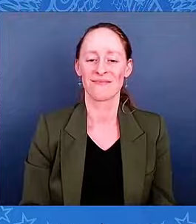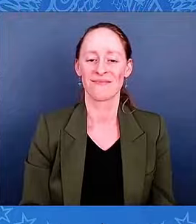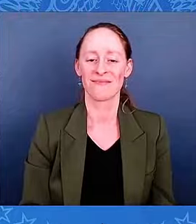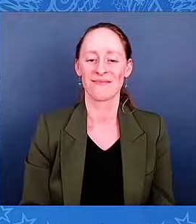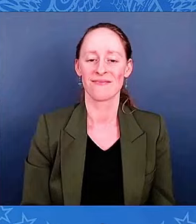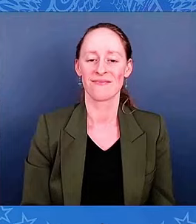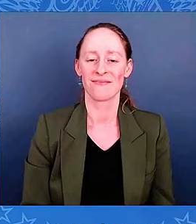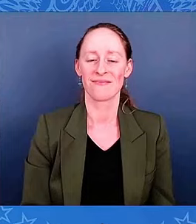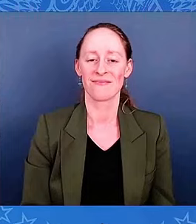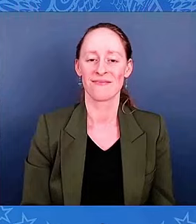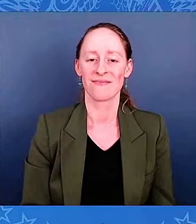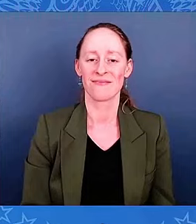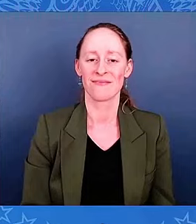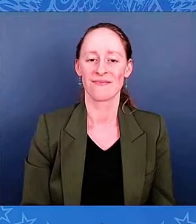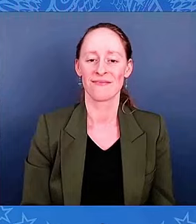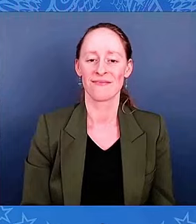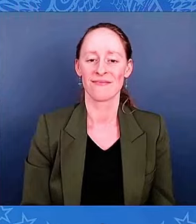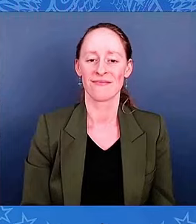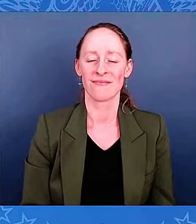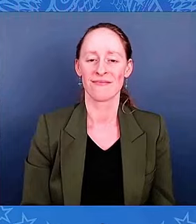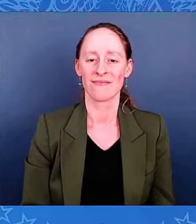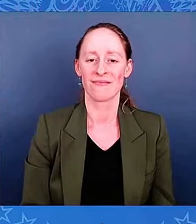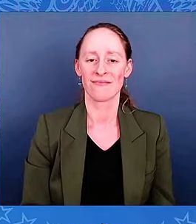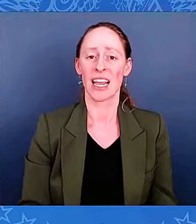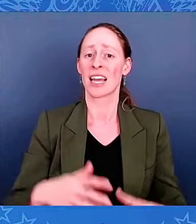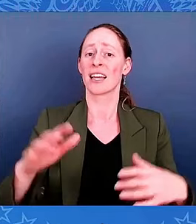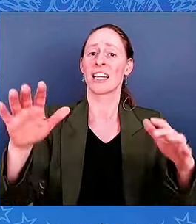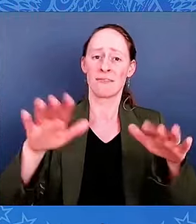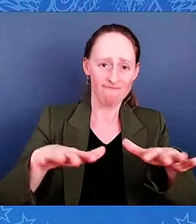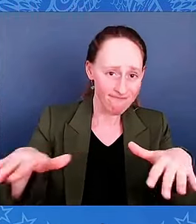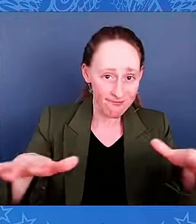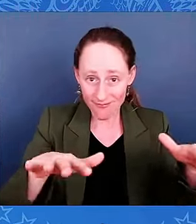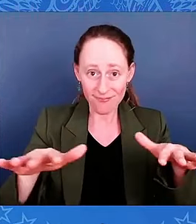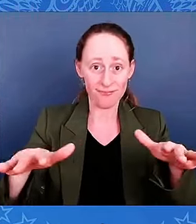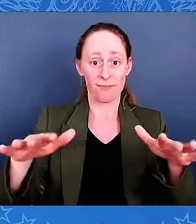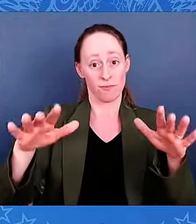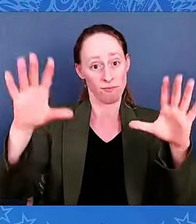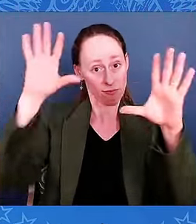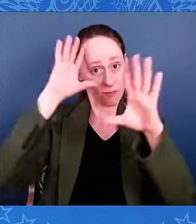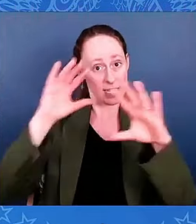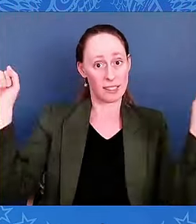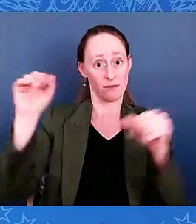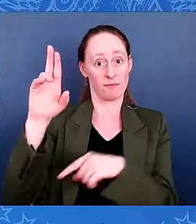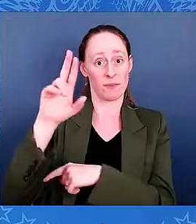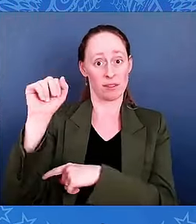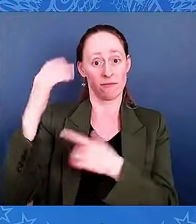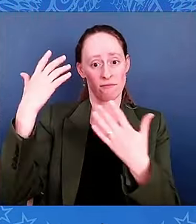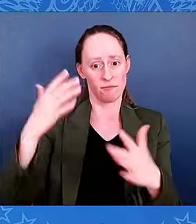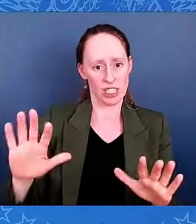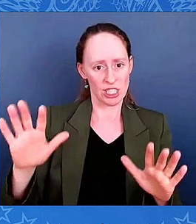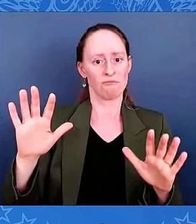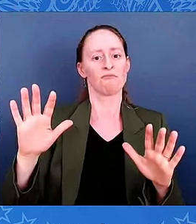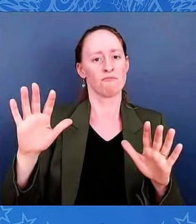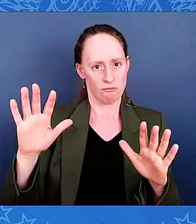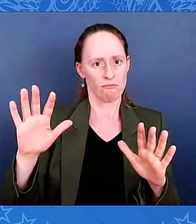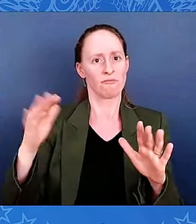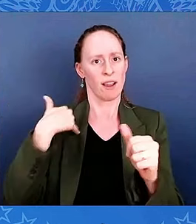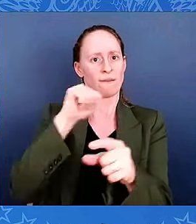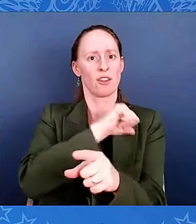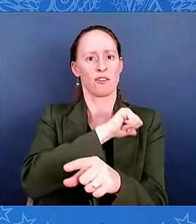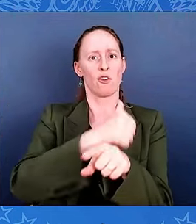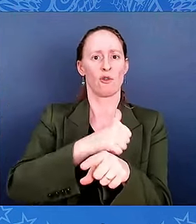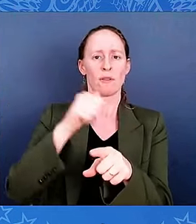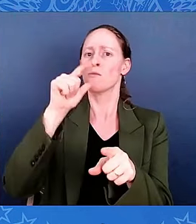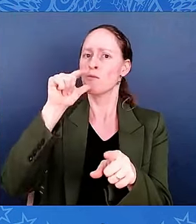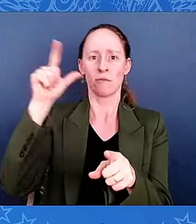President of the United States of America, authorized by Act of Congress March 3, 1863, has posthumously